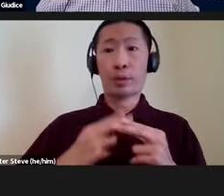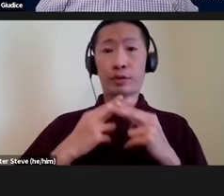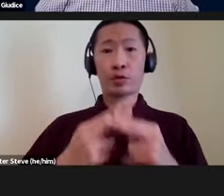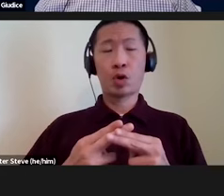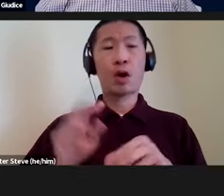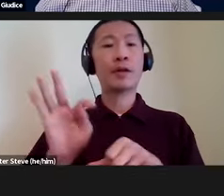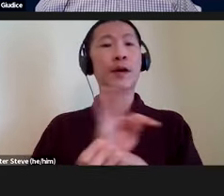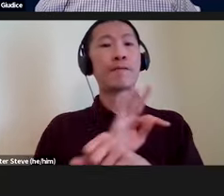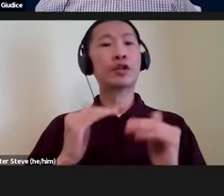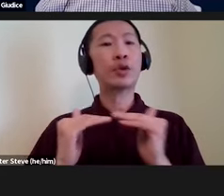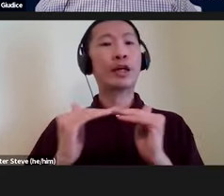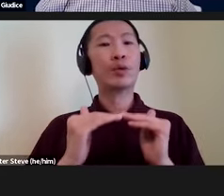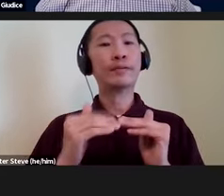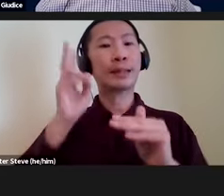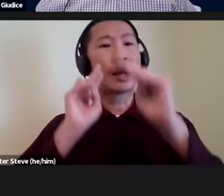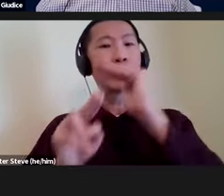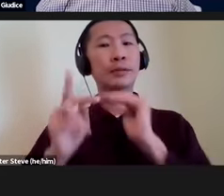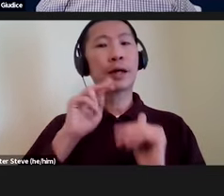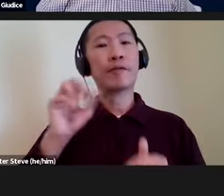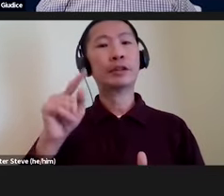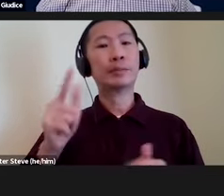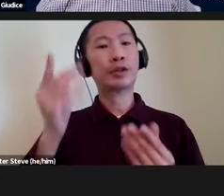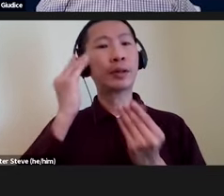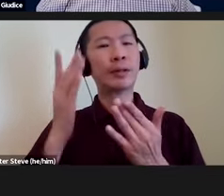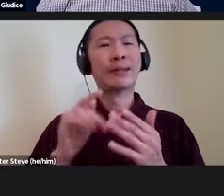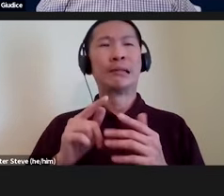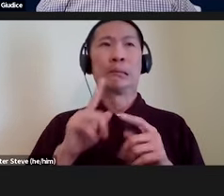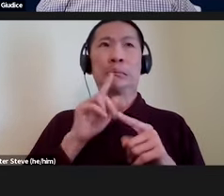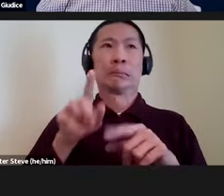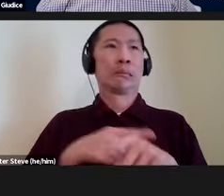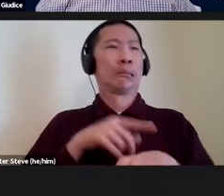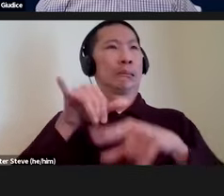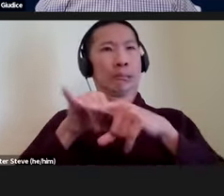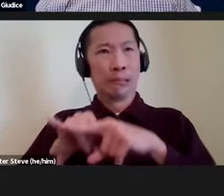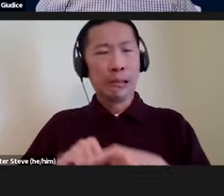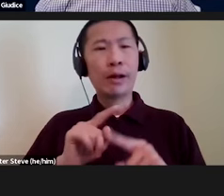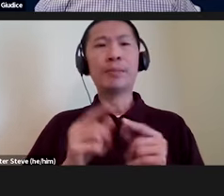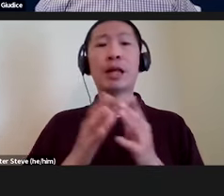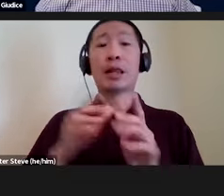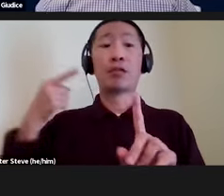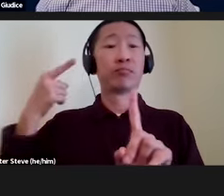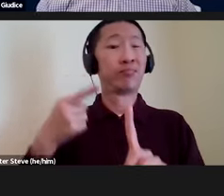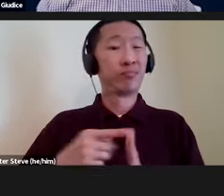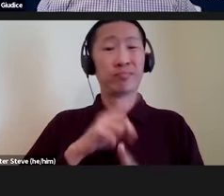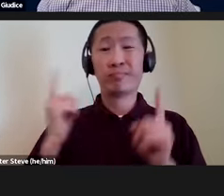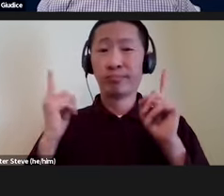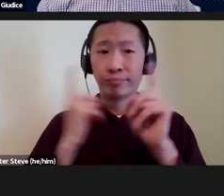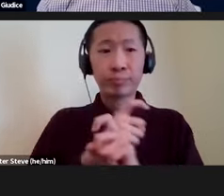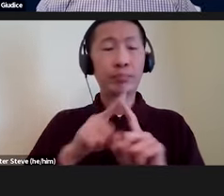the functional equivalence hypothesis of spatial information. Kind of a mouthful, there's a lot of underlying stuff here, but the essence of the argument